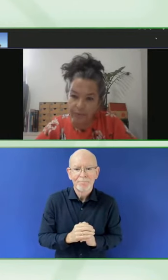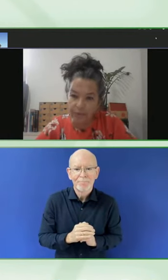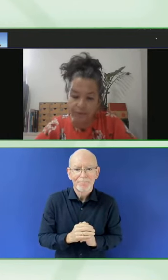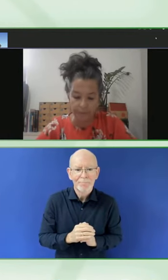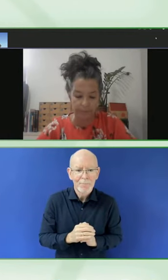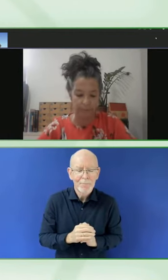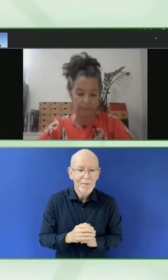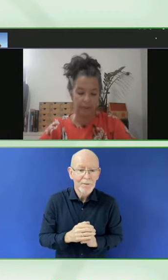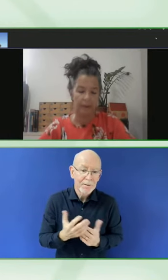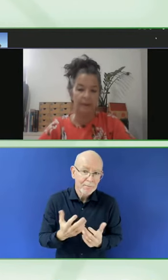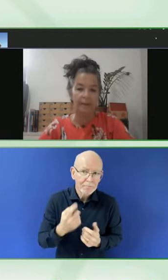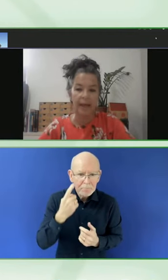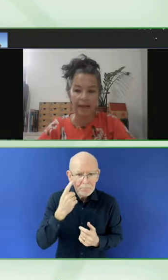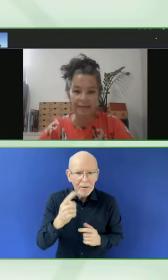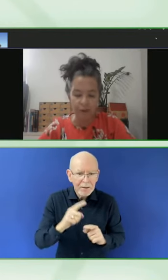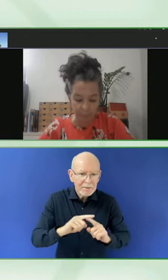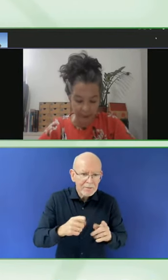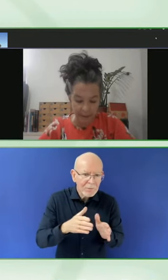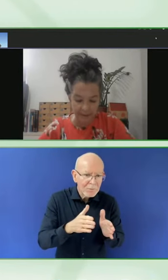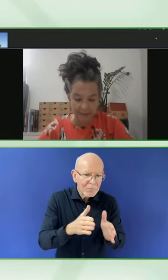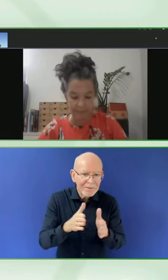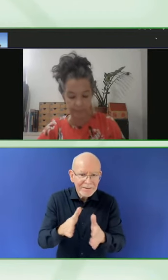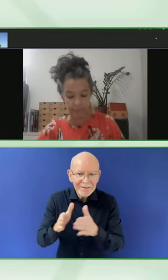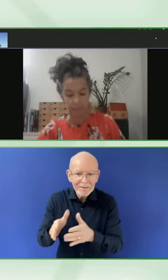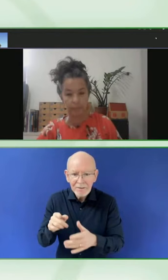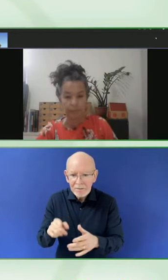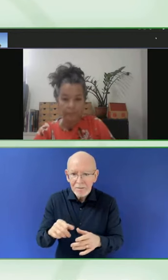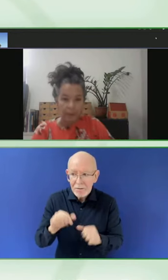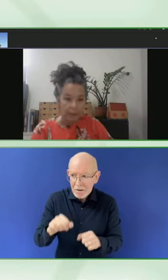sessions. Next, please.